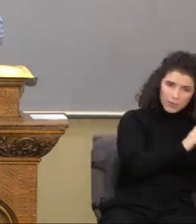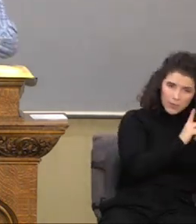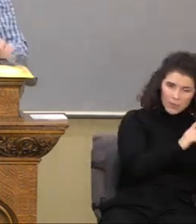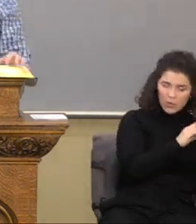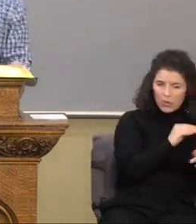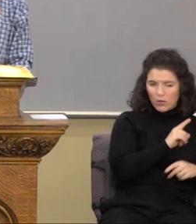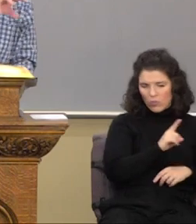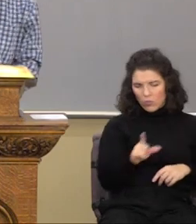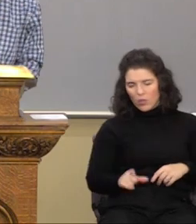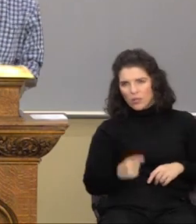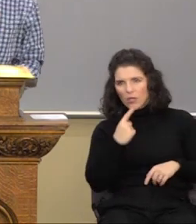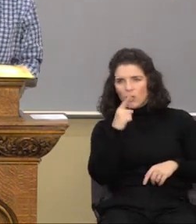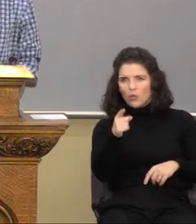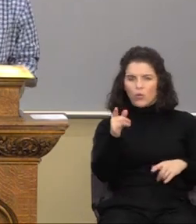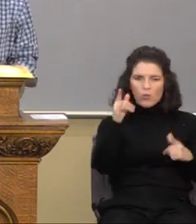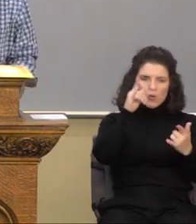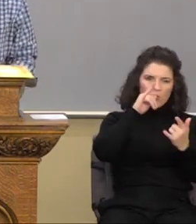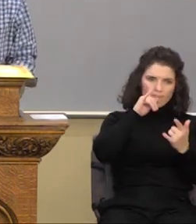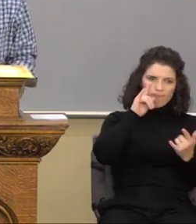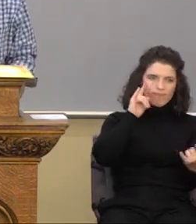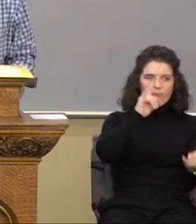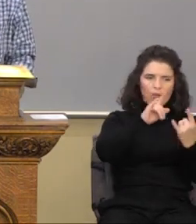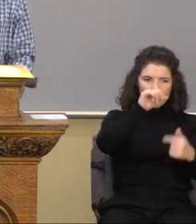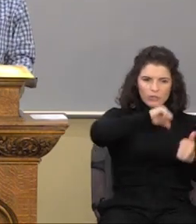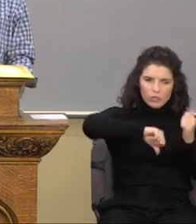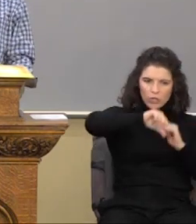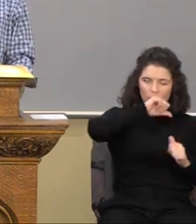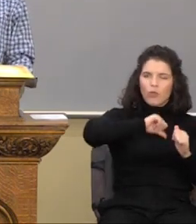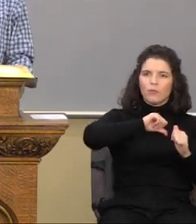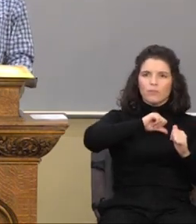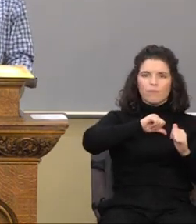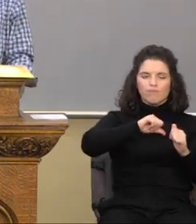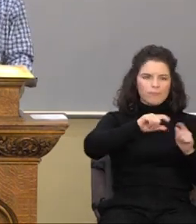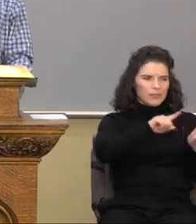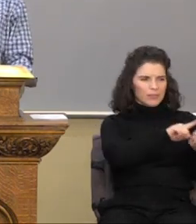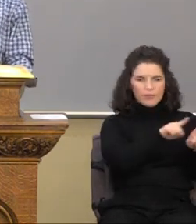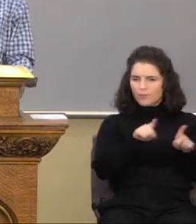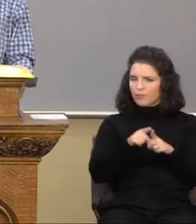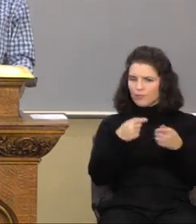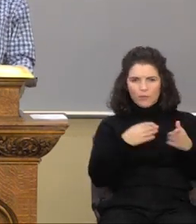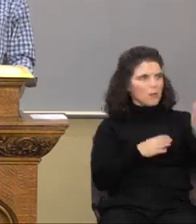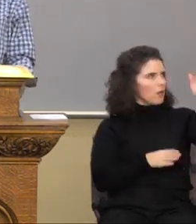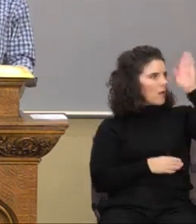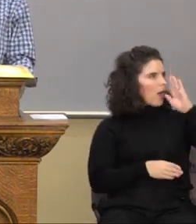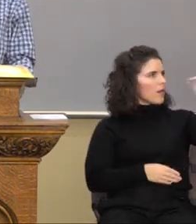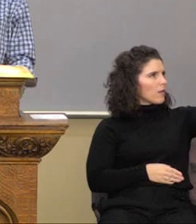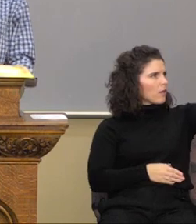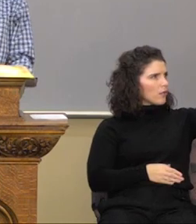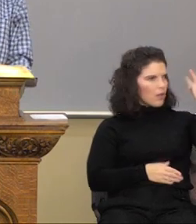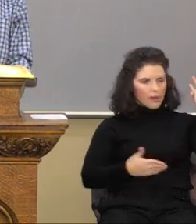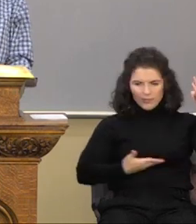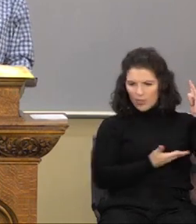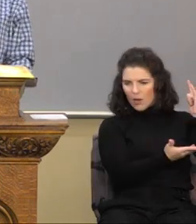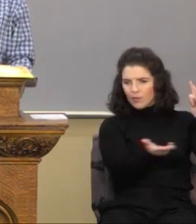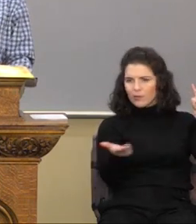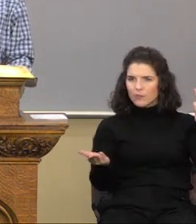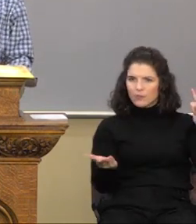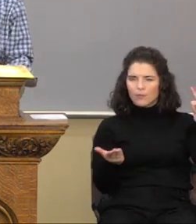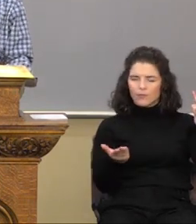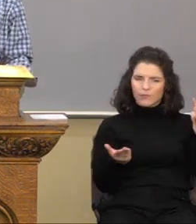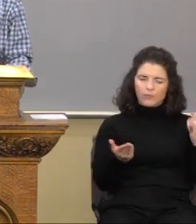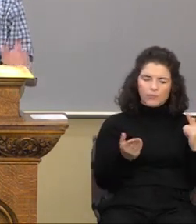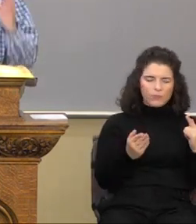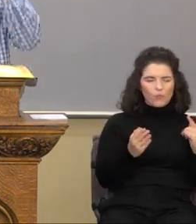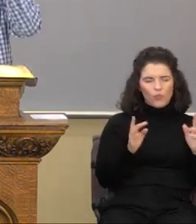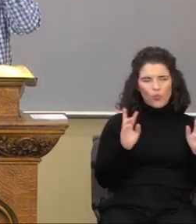Lord says, you love one another the same way I've loved you. So you have this recipe, if you will. It begins with